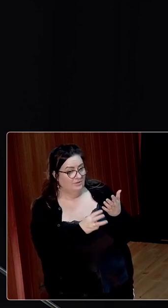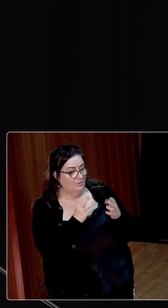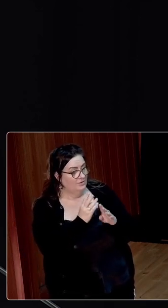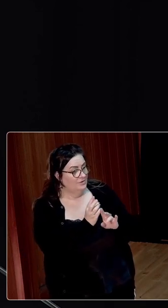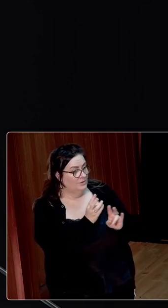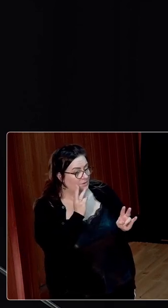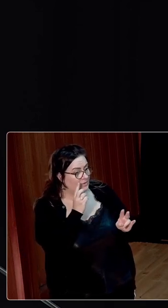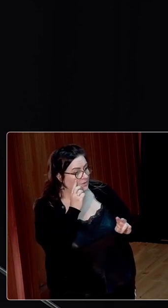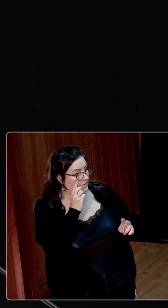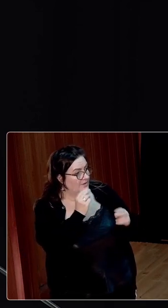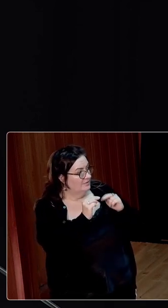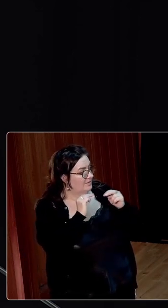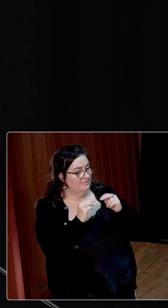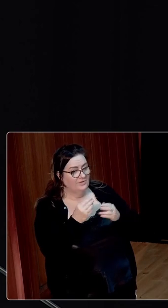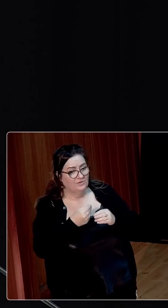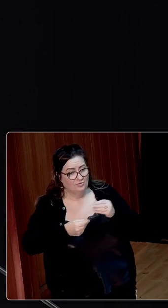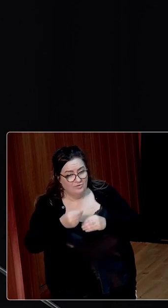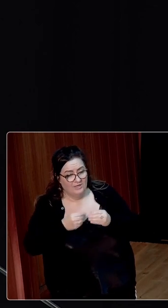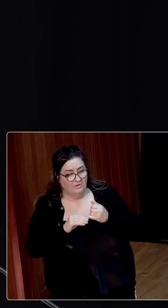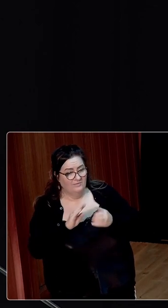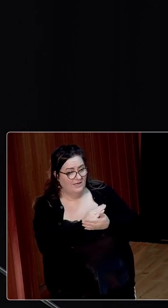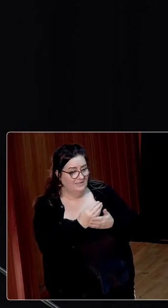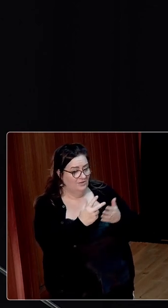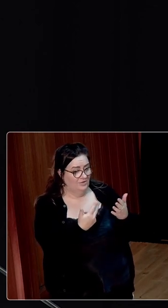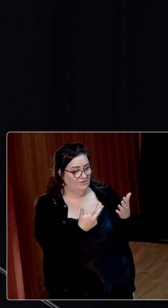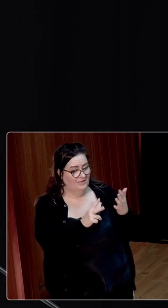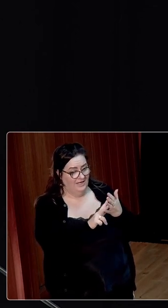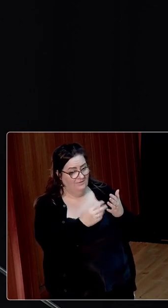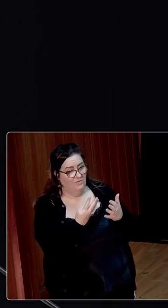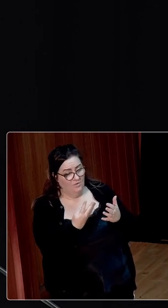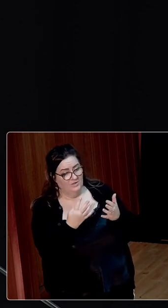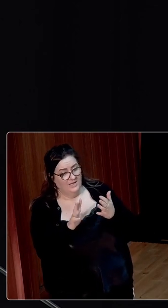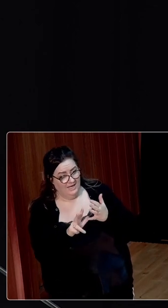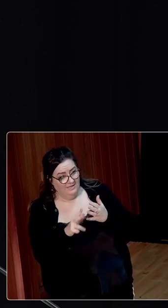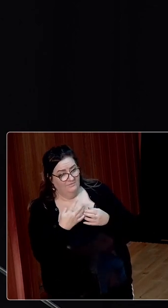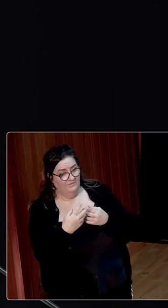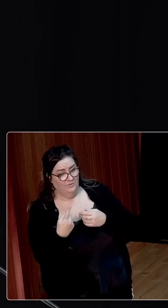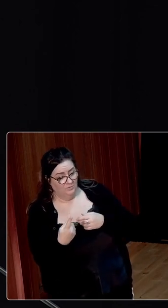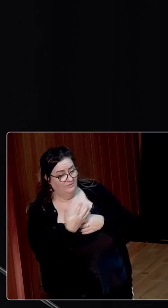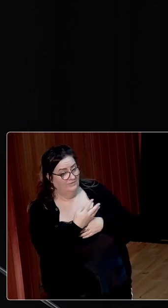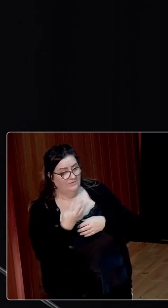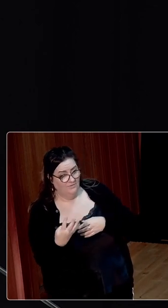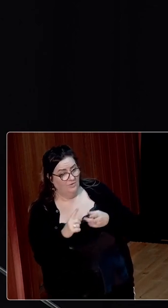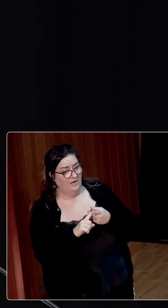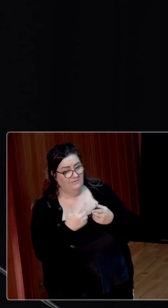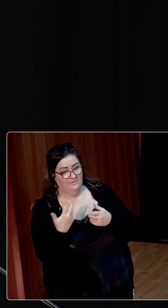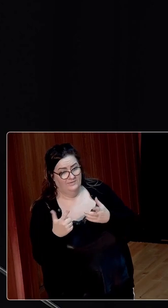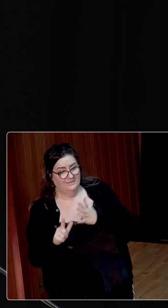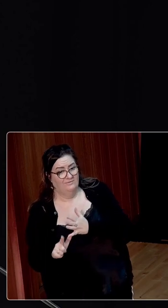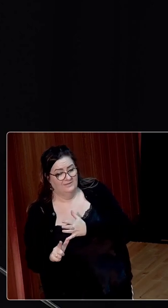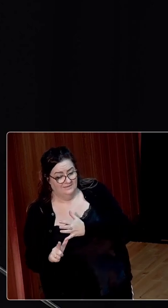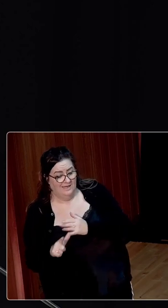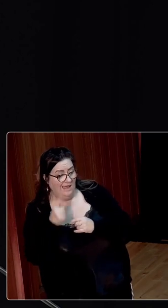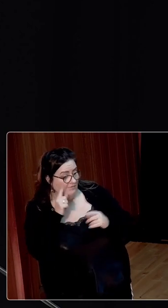sitting in front of the negotiations of the trade agreements of 1938, 48, 51, 54 and 57.